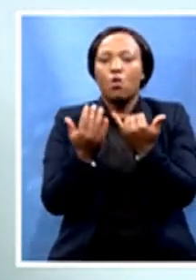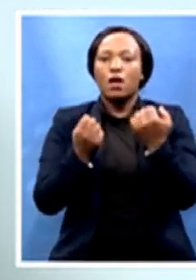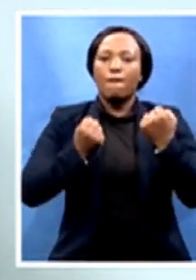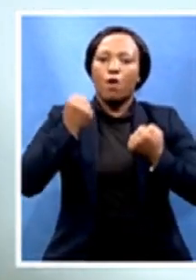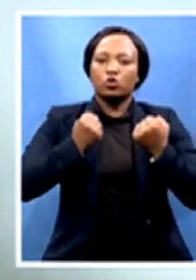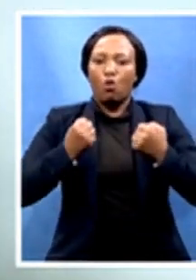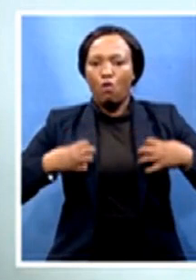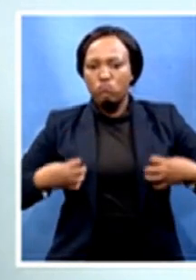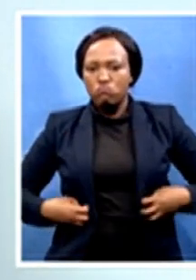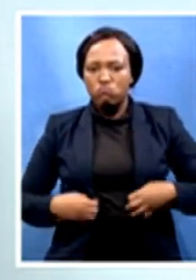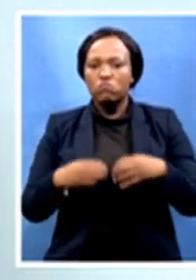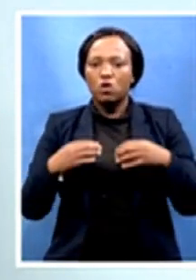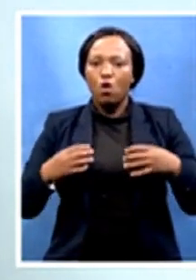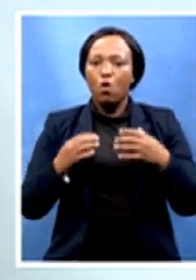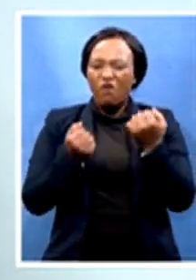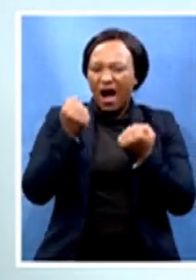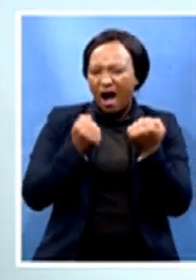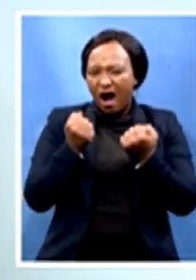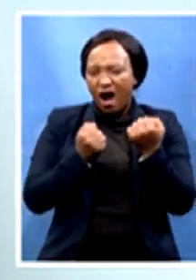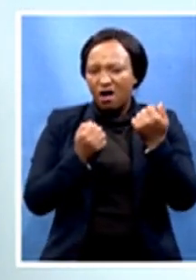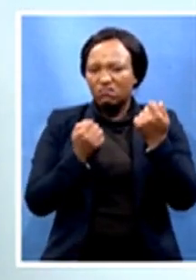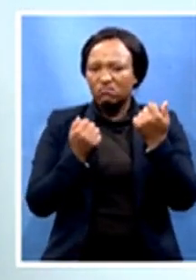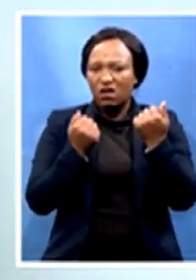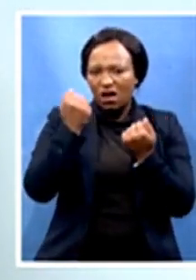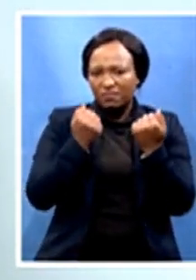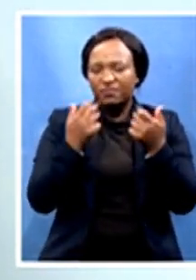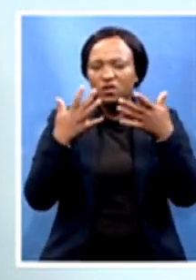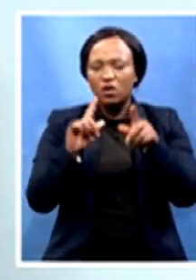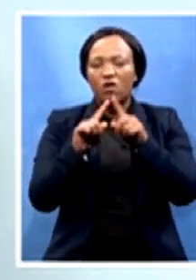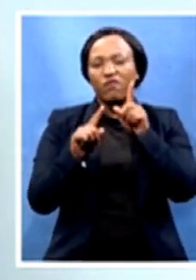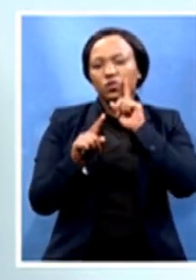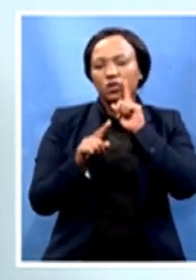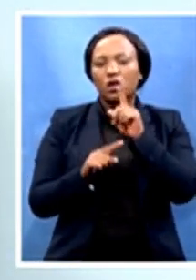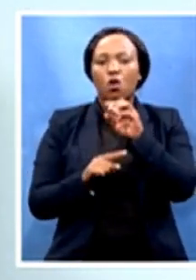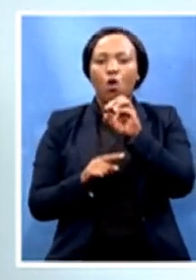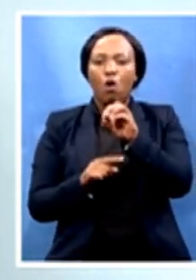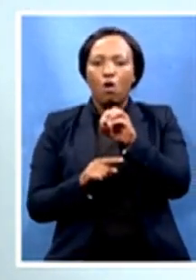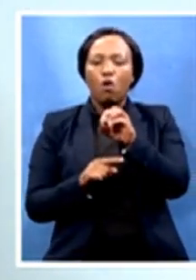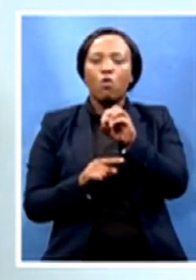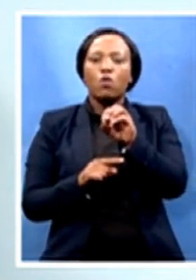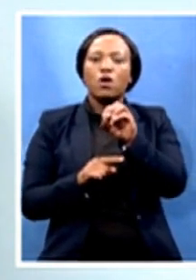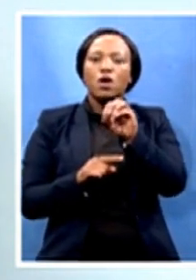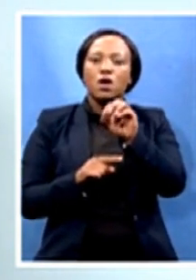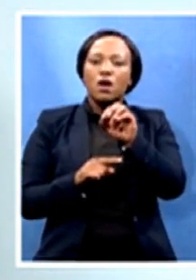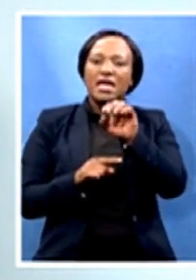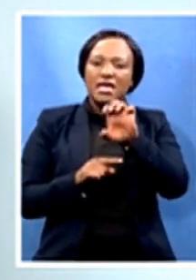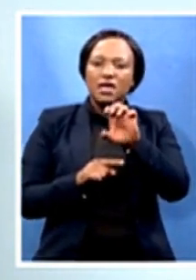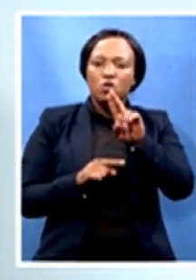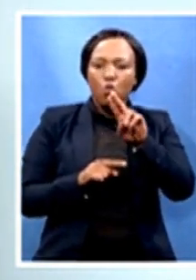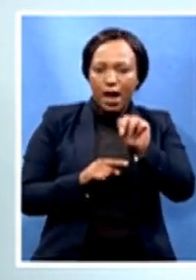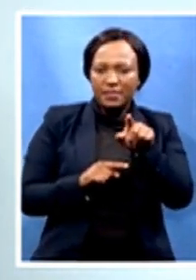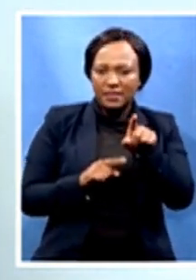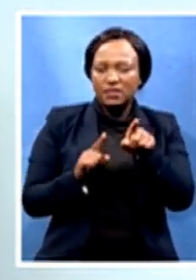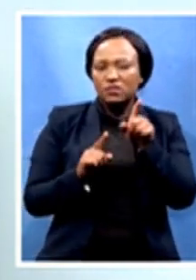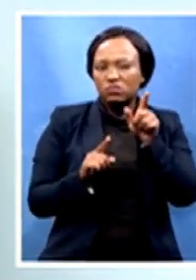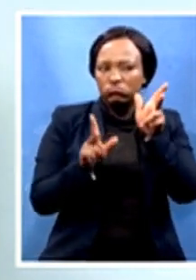together with all the OEMs and government to understand, even when we talk about transformation in the